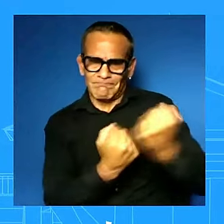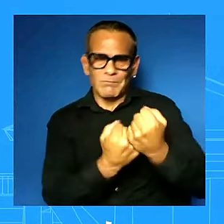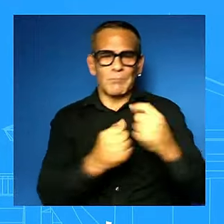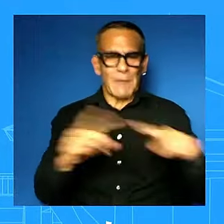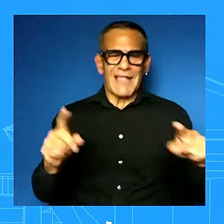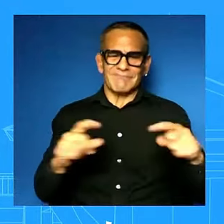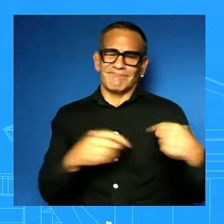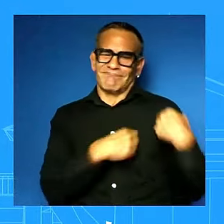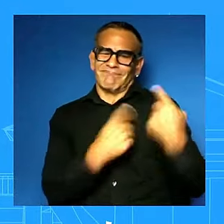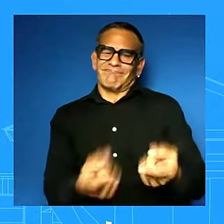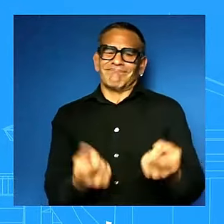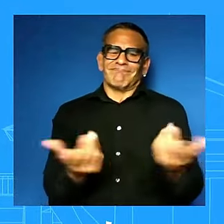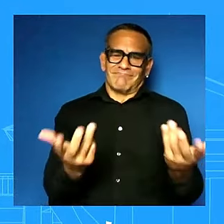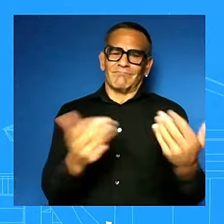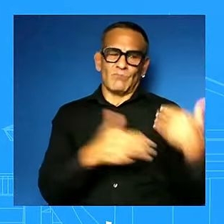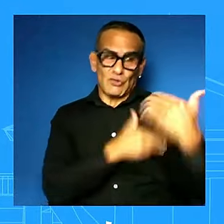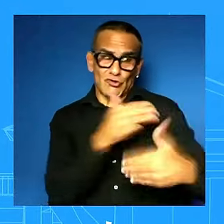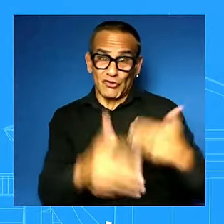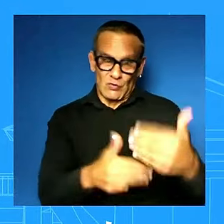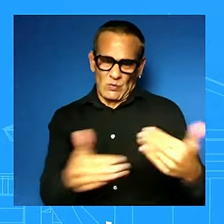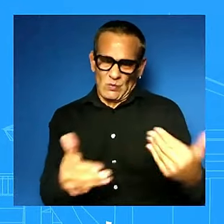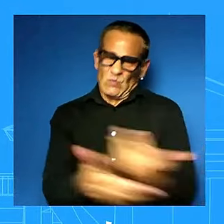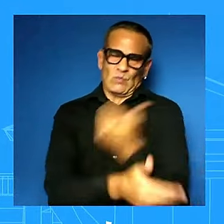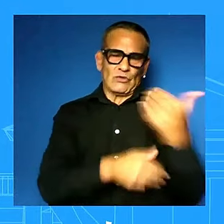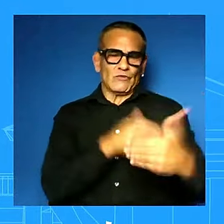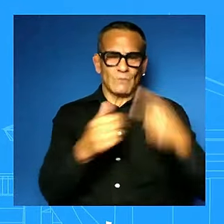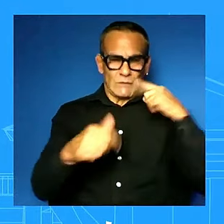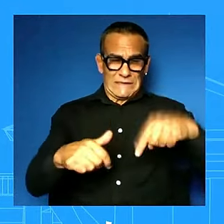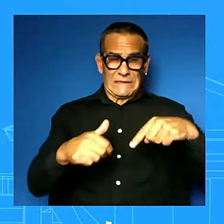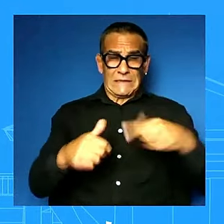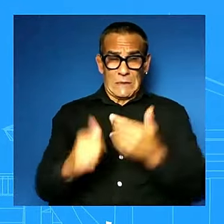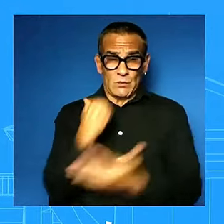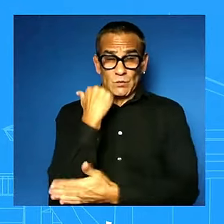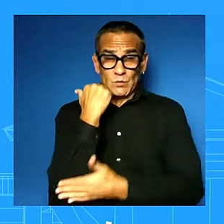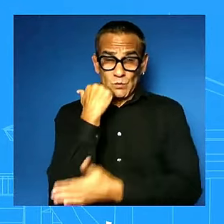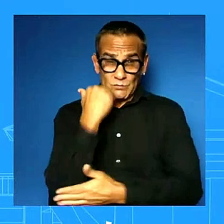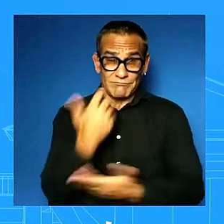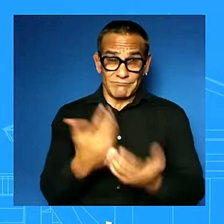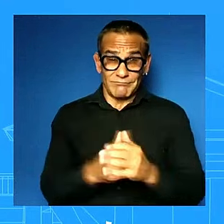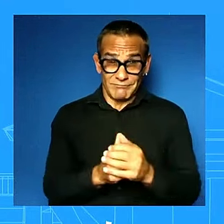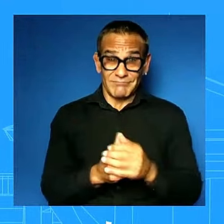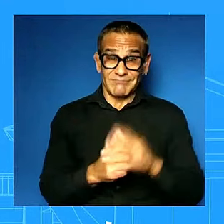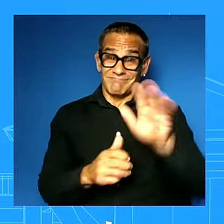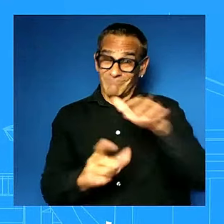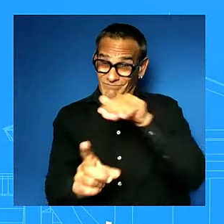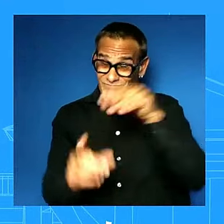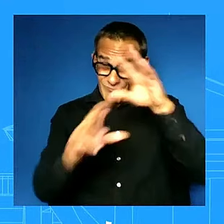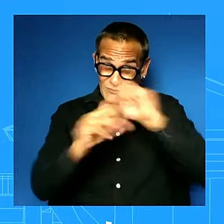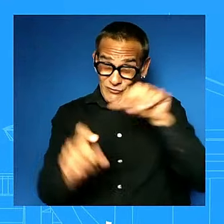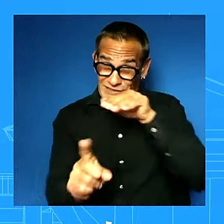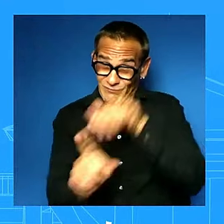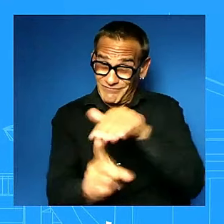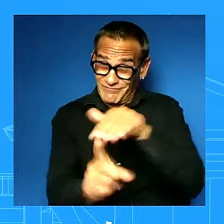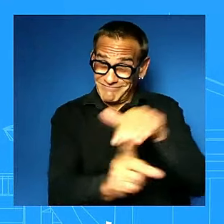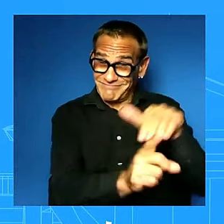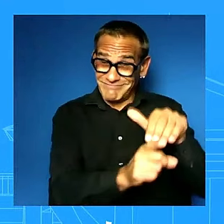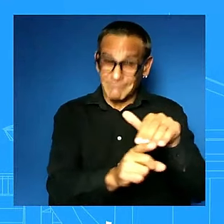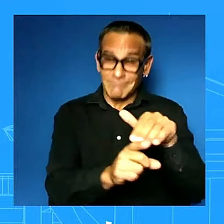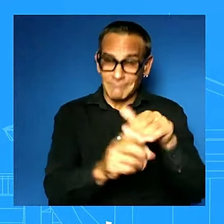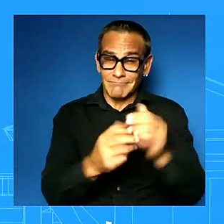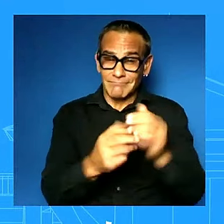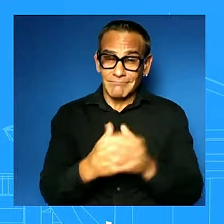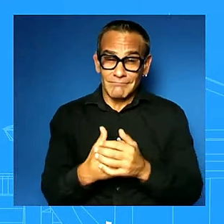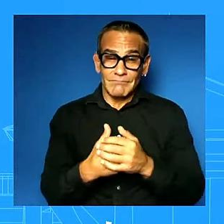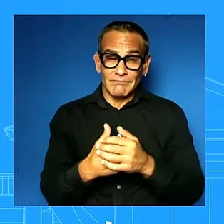and i would remind you that the president also said in many times uh well i'll point you to the oval